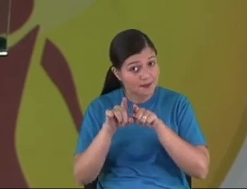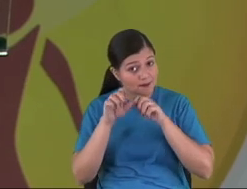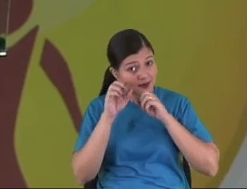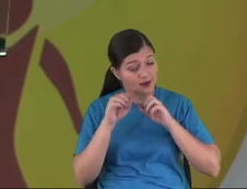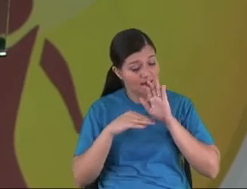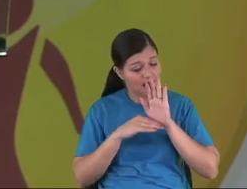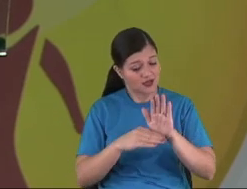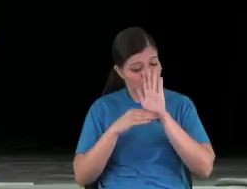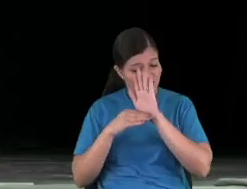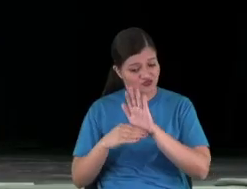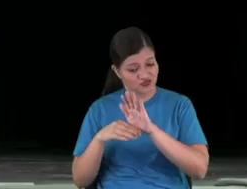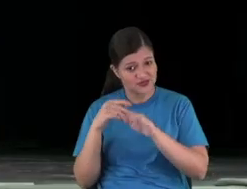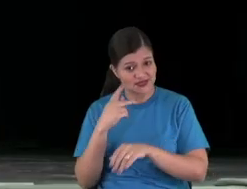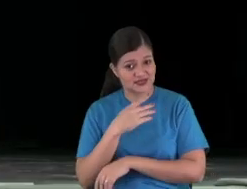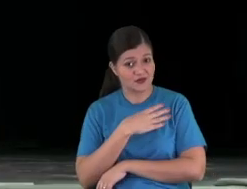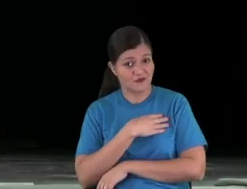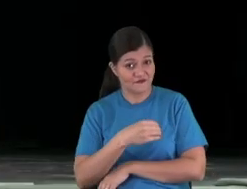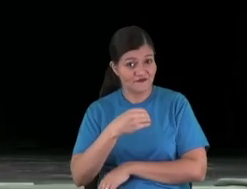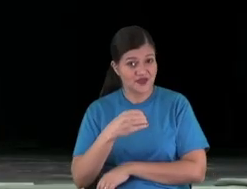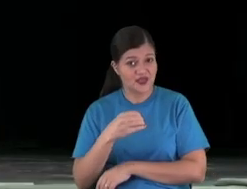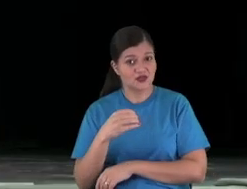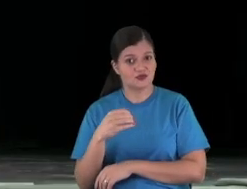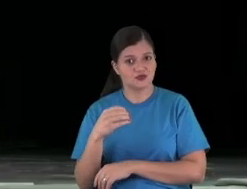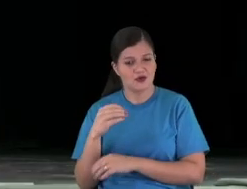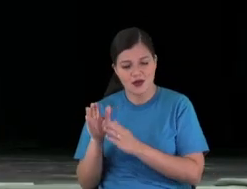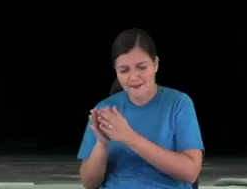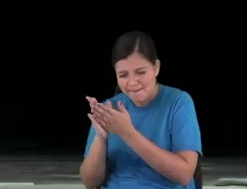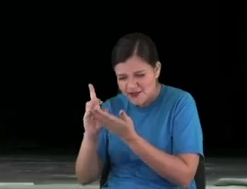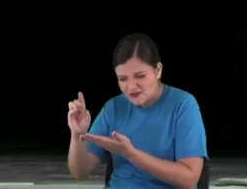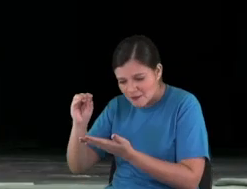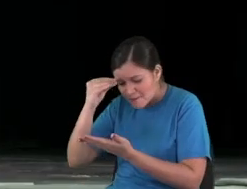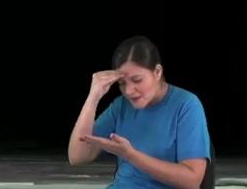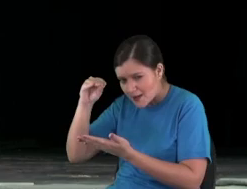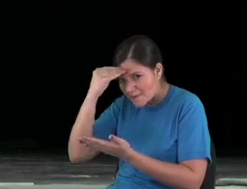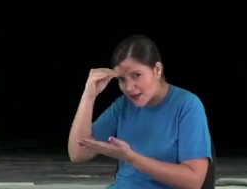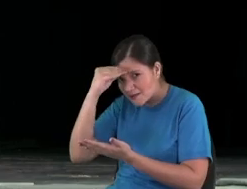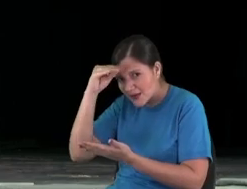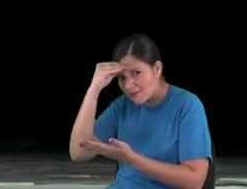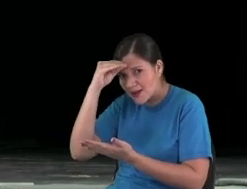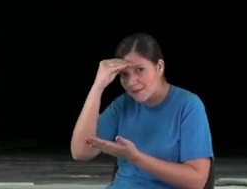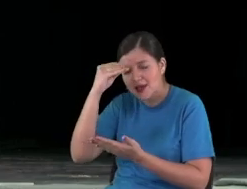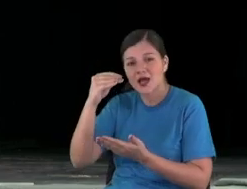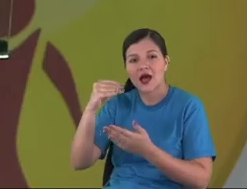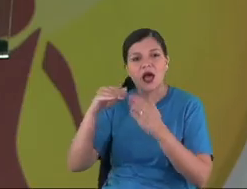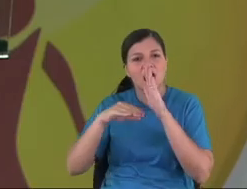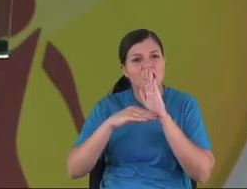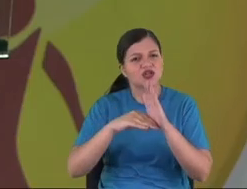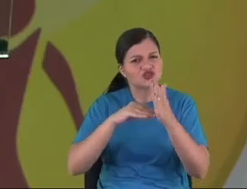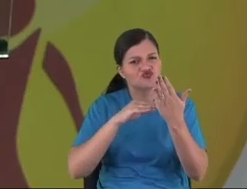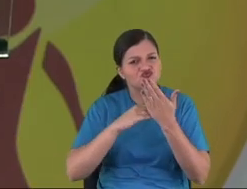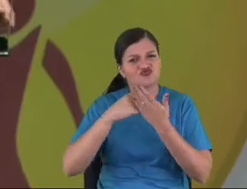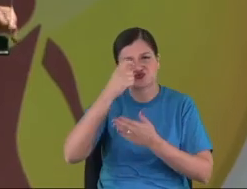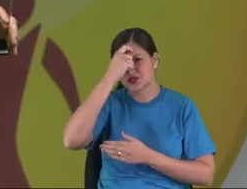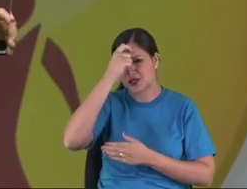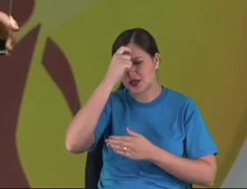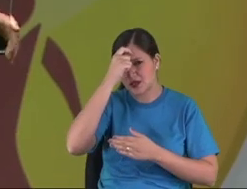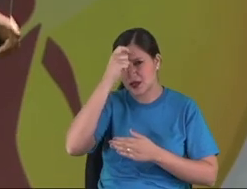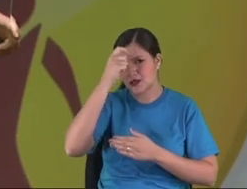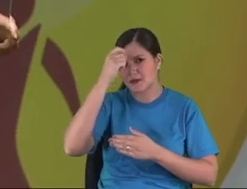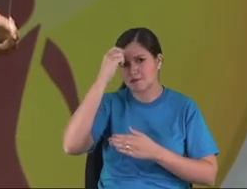You need to help your kids with the word in verses. To protect your mind. Yeah.